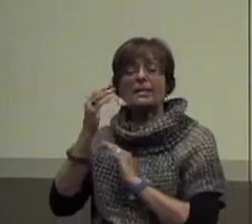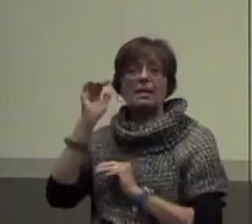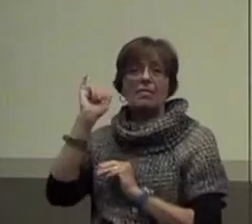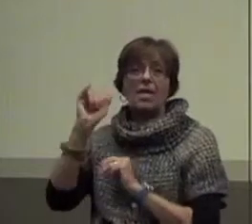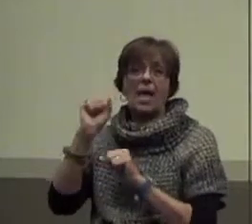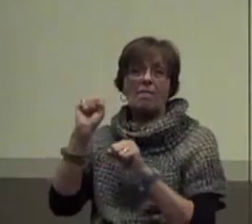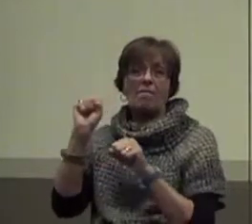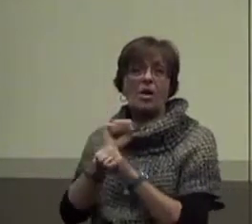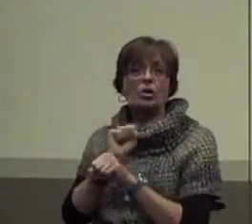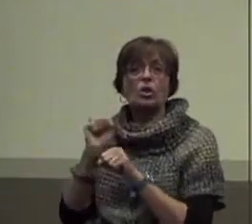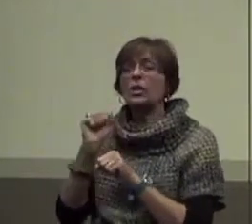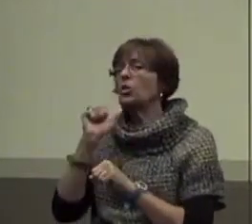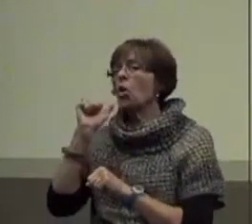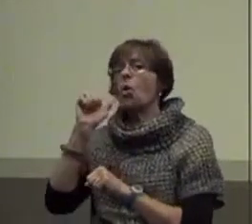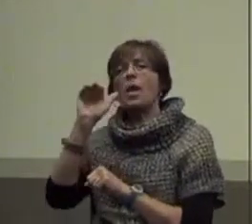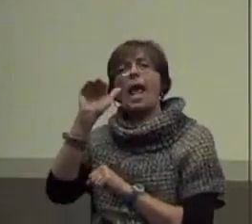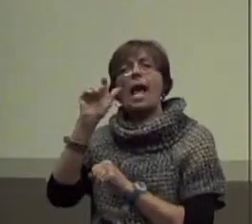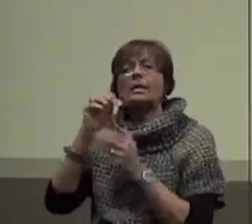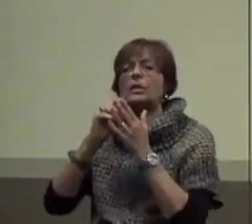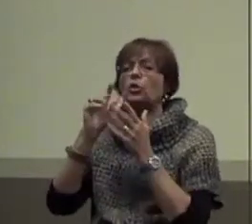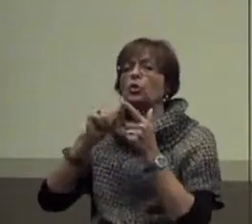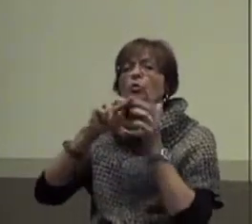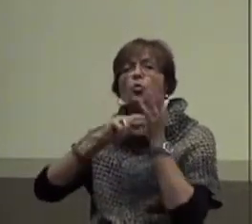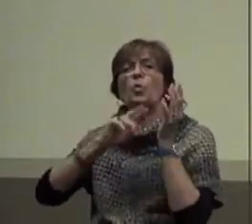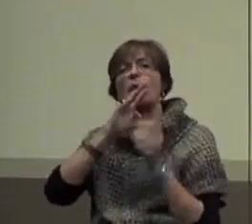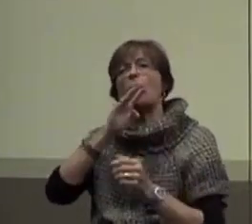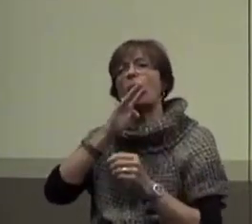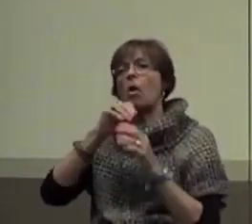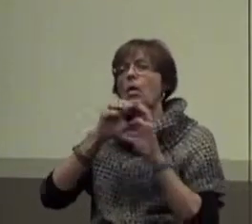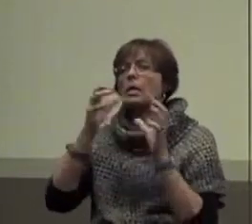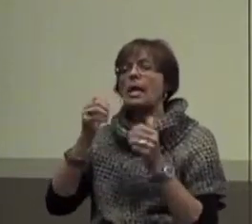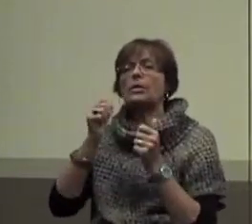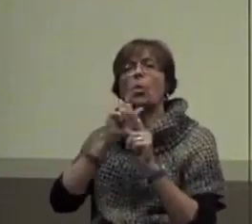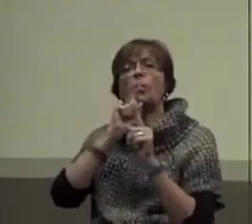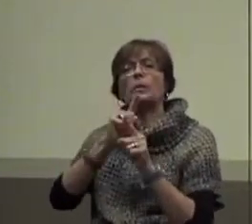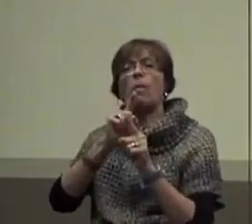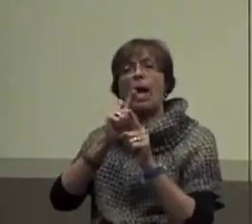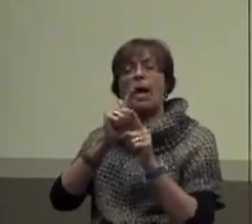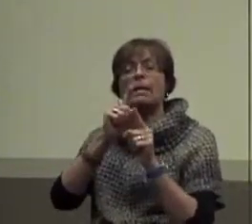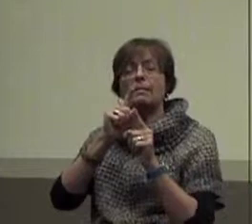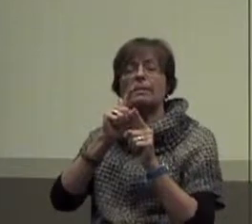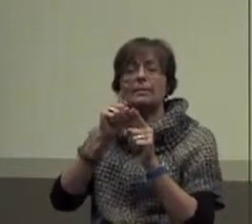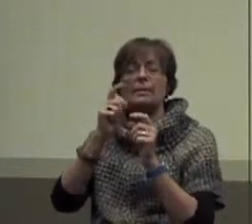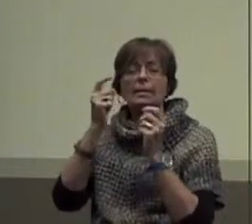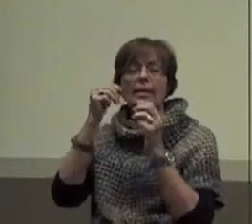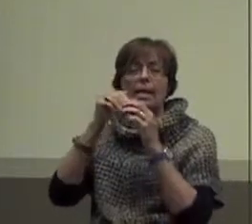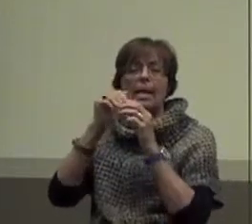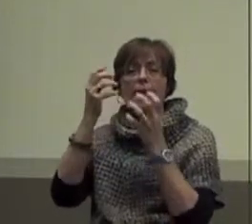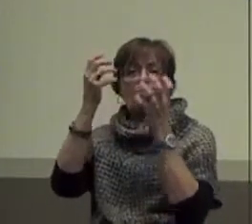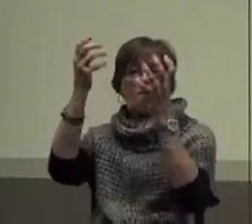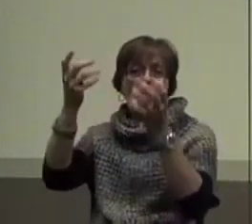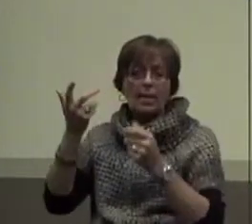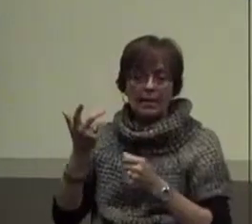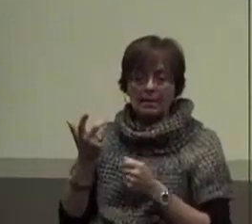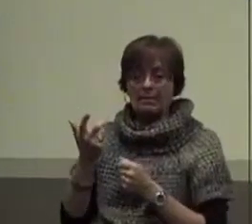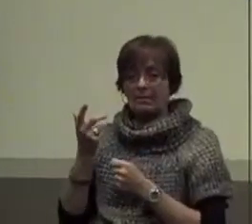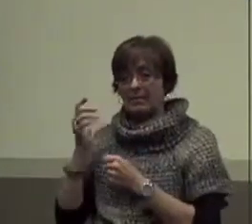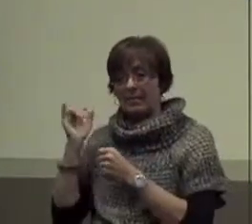Okay? So do not ask the student to read aloud in class or respond publicly. Does that address the function? That social anxiety?